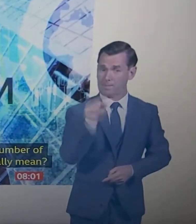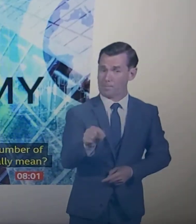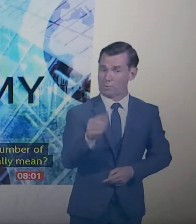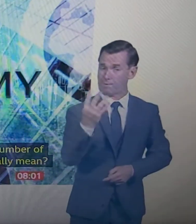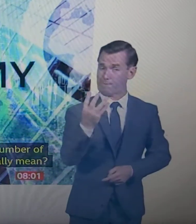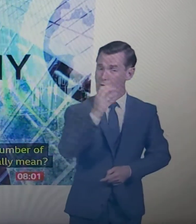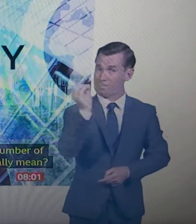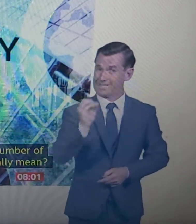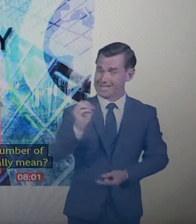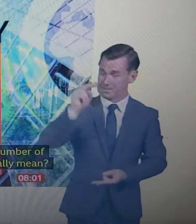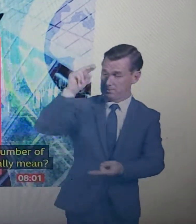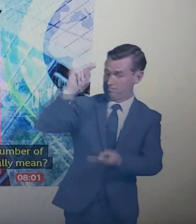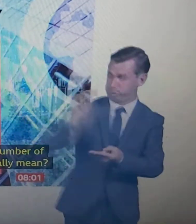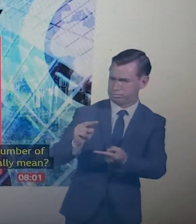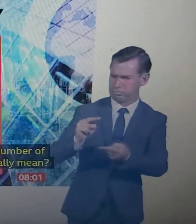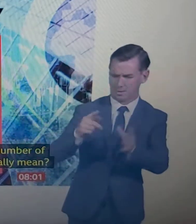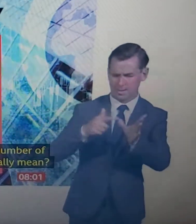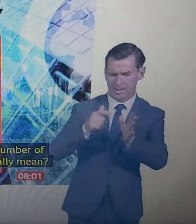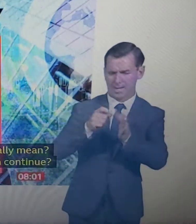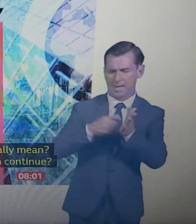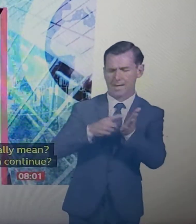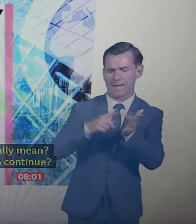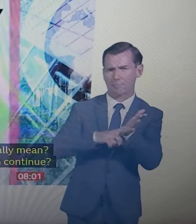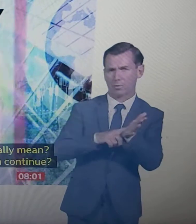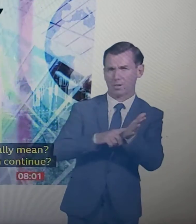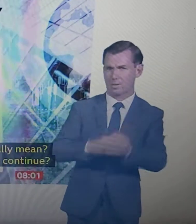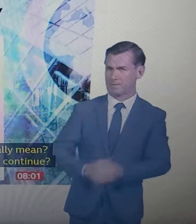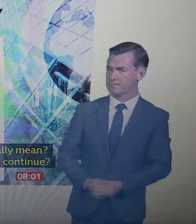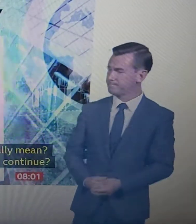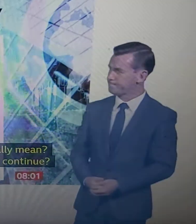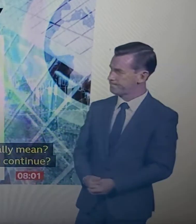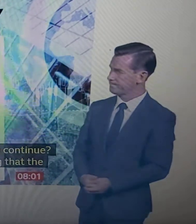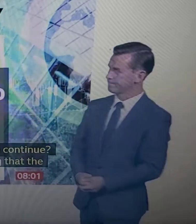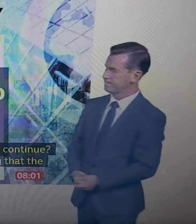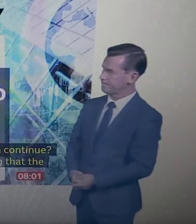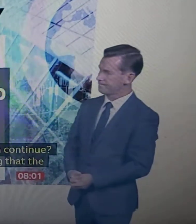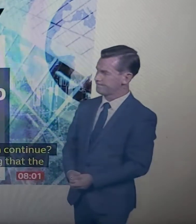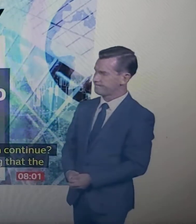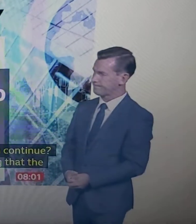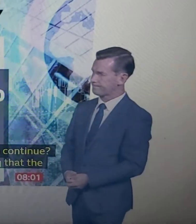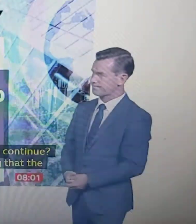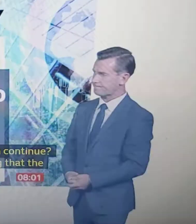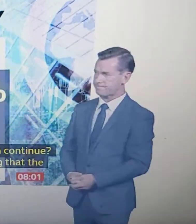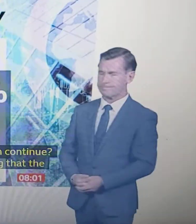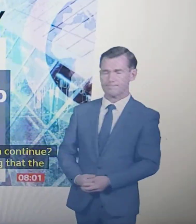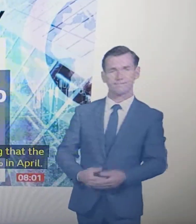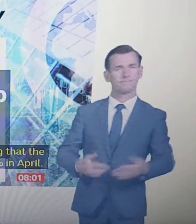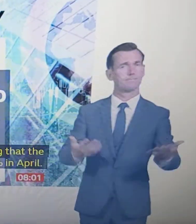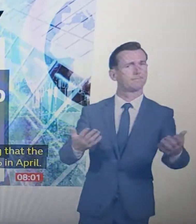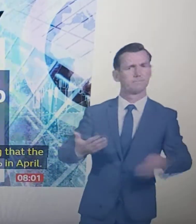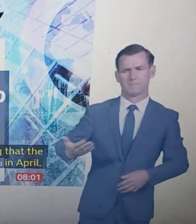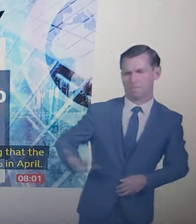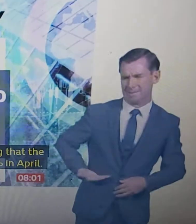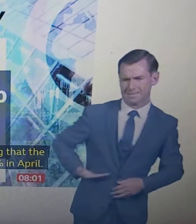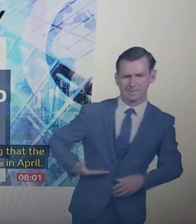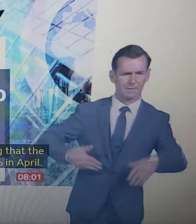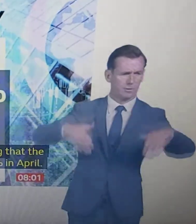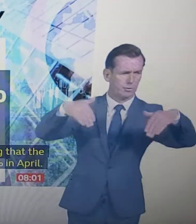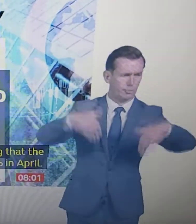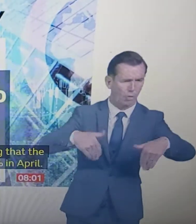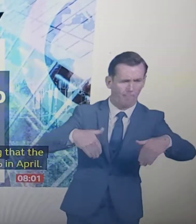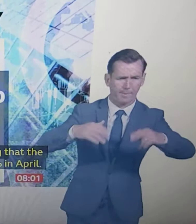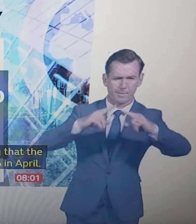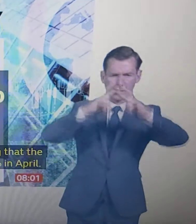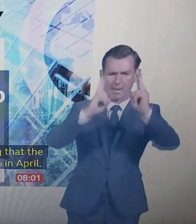Now, on one hand, not a huge surprise. Businesses, shops, offices, construction sites, they were all shut because of the